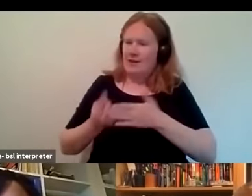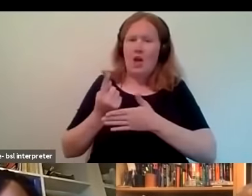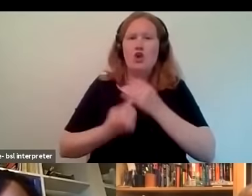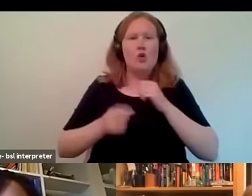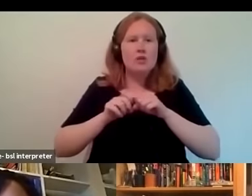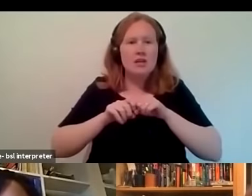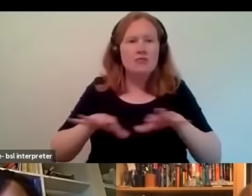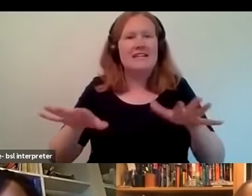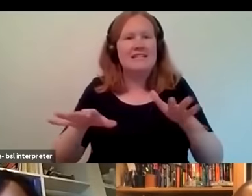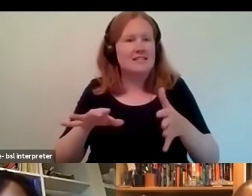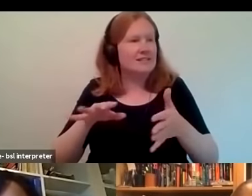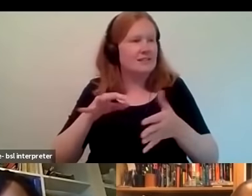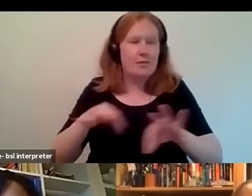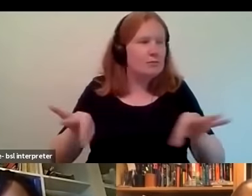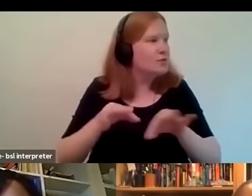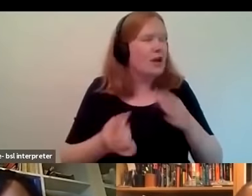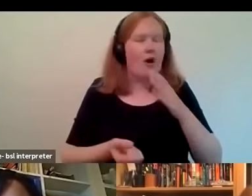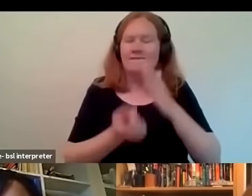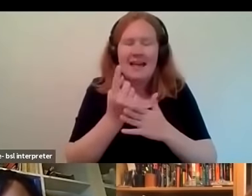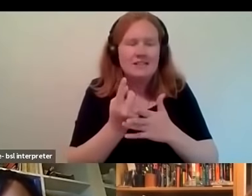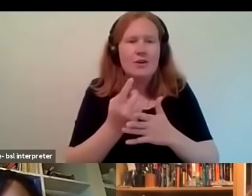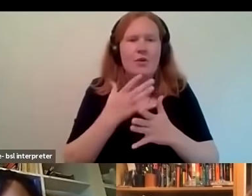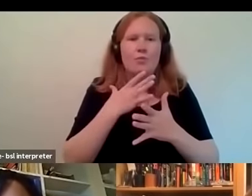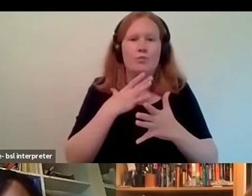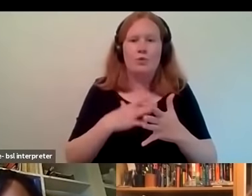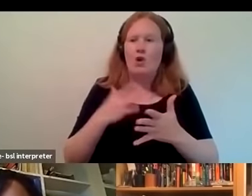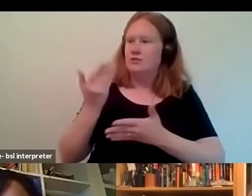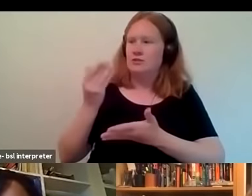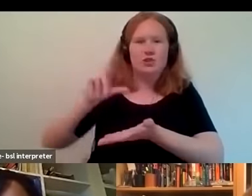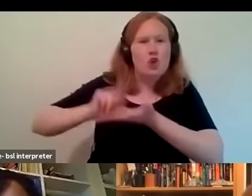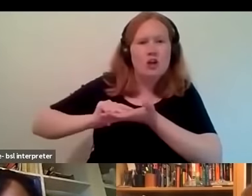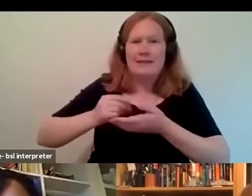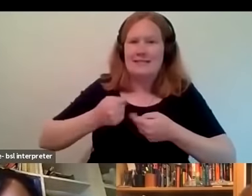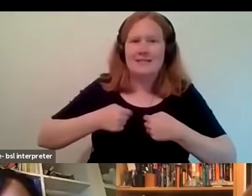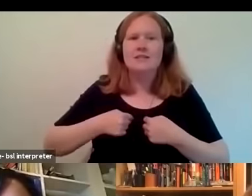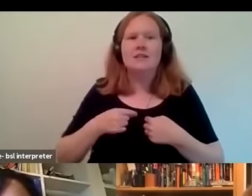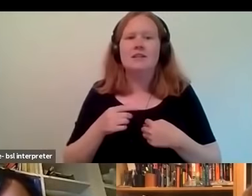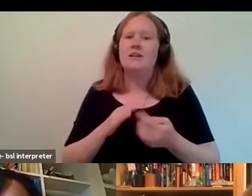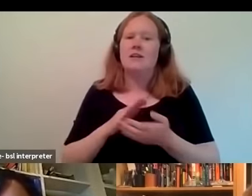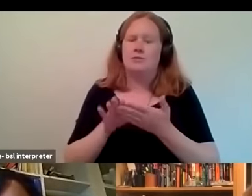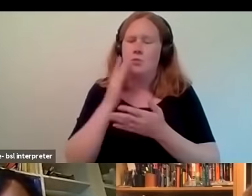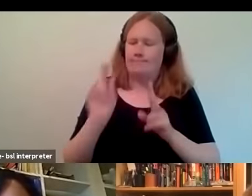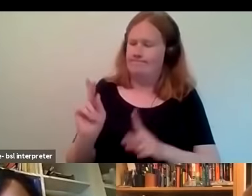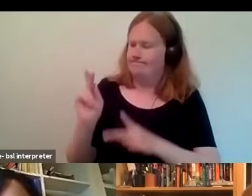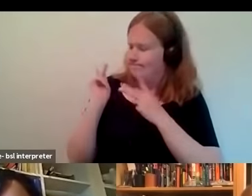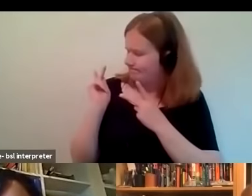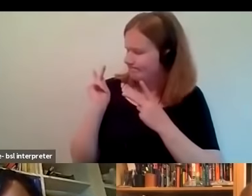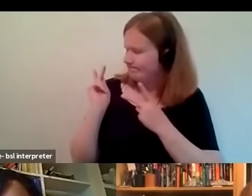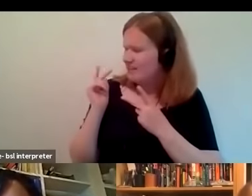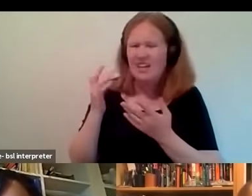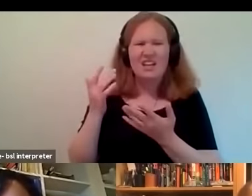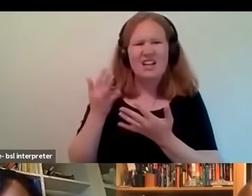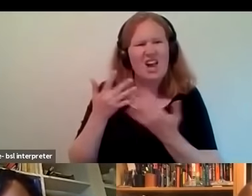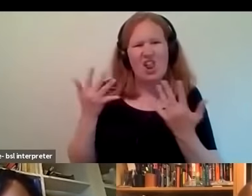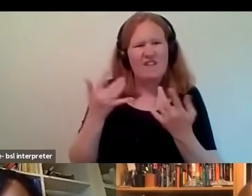record or i don't know an event or whatever and you look back and you see um you don't see a